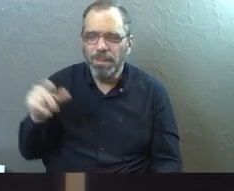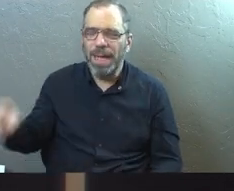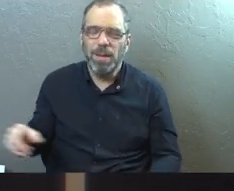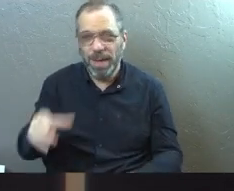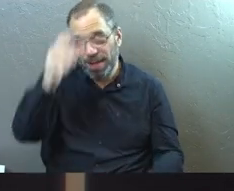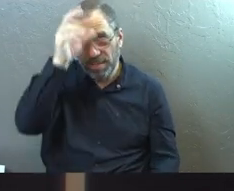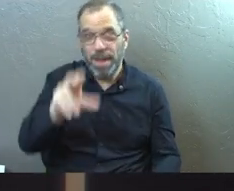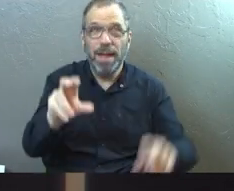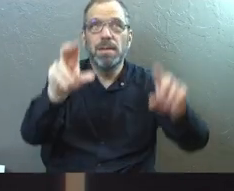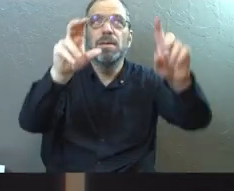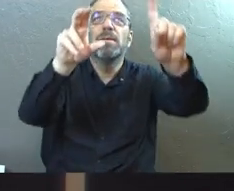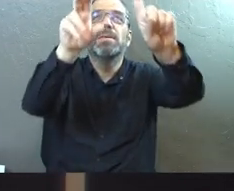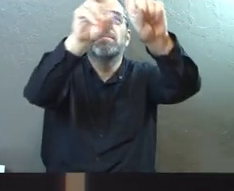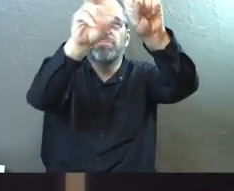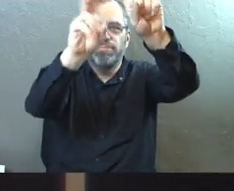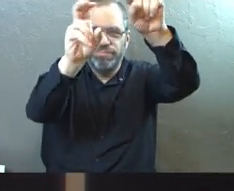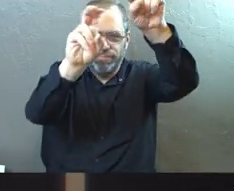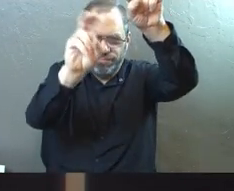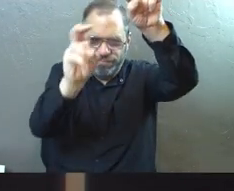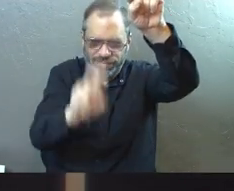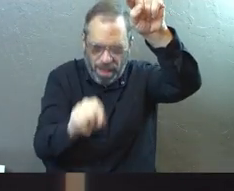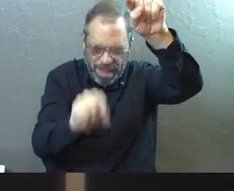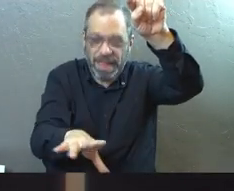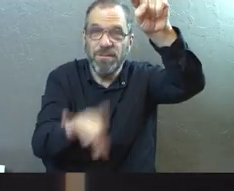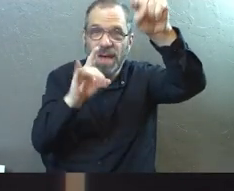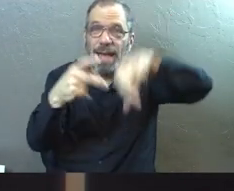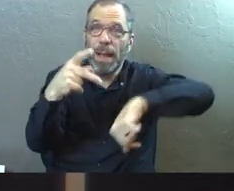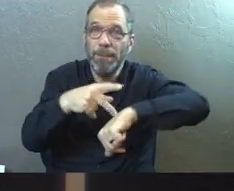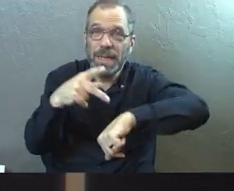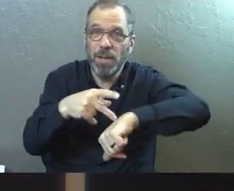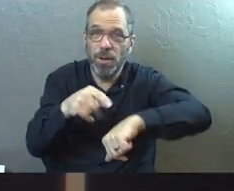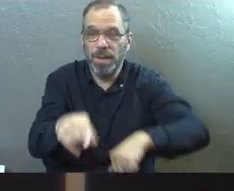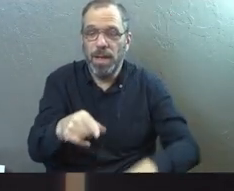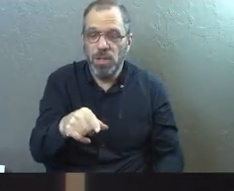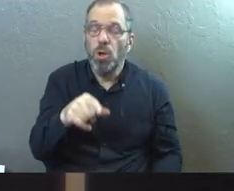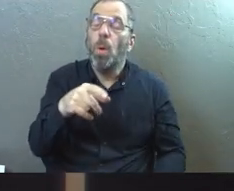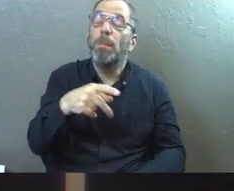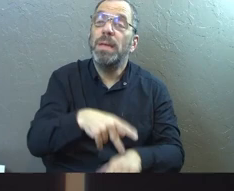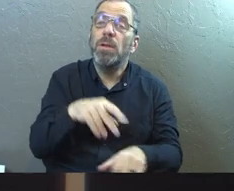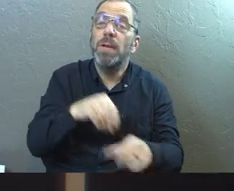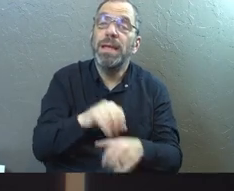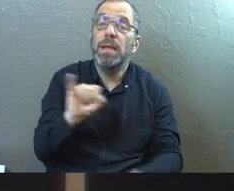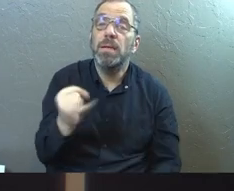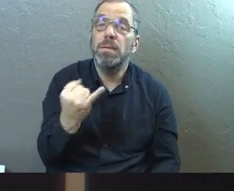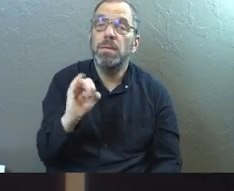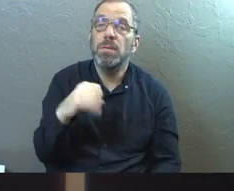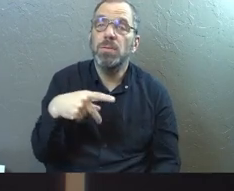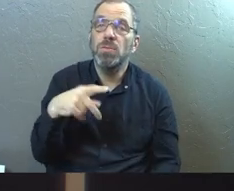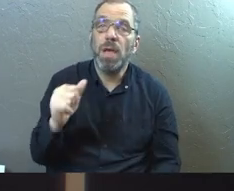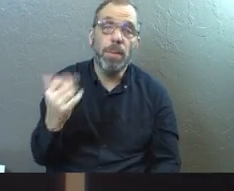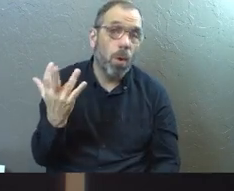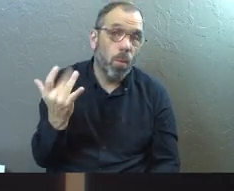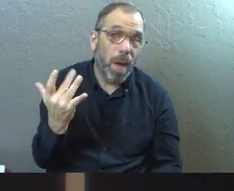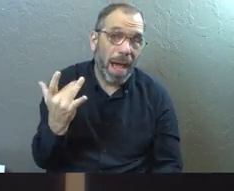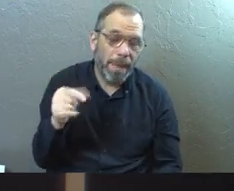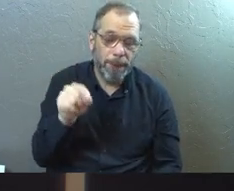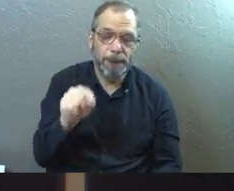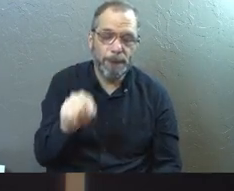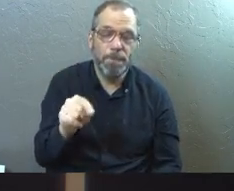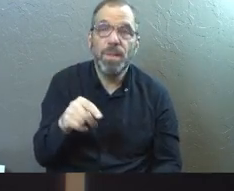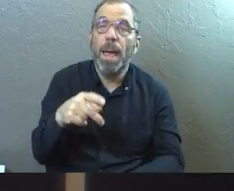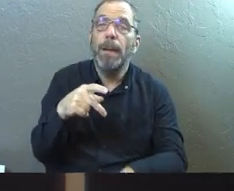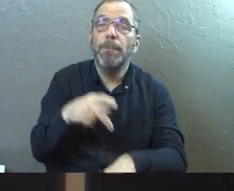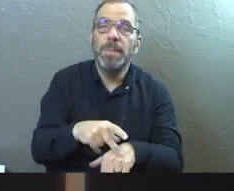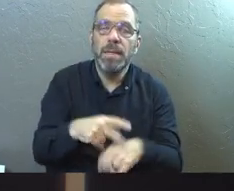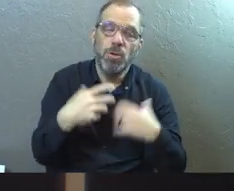them and they go and they find Peter in Joppa. And at the time, God had Peter in Joppa because previously in another town very close to Joppa,